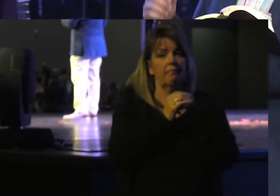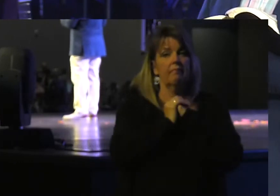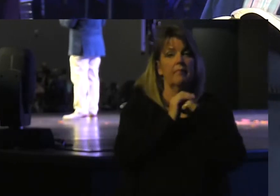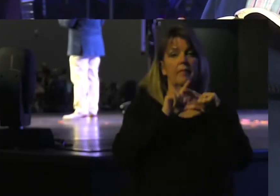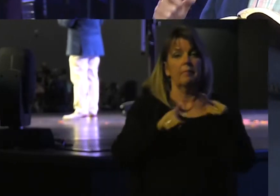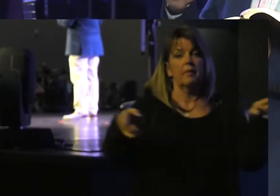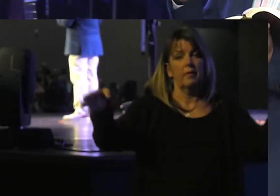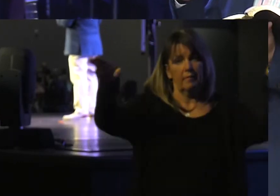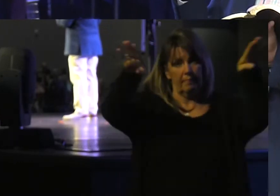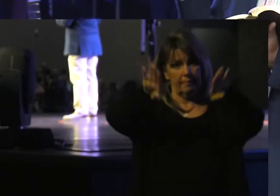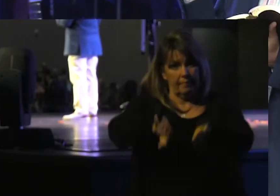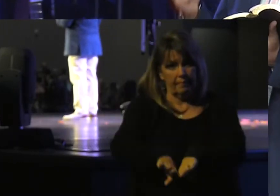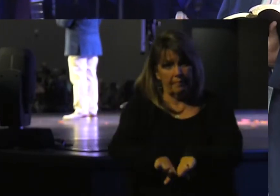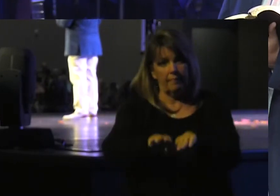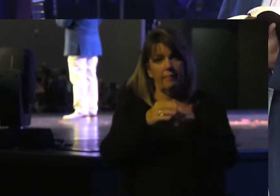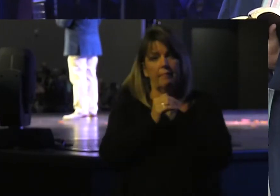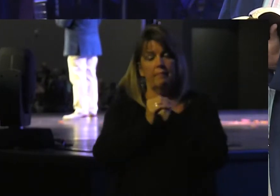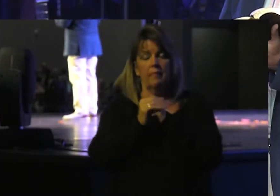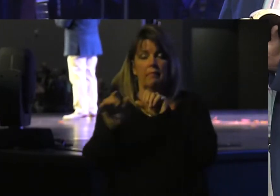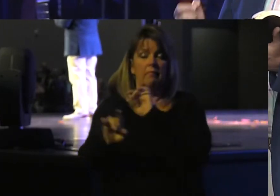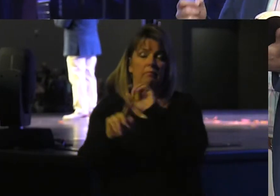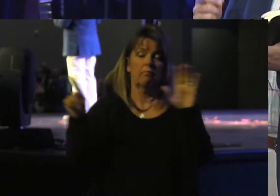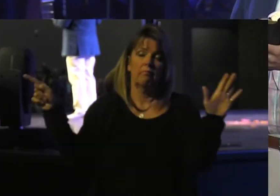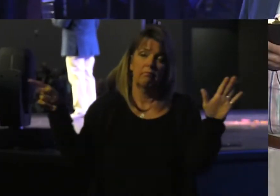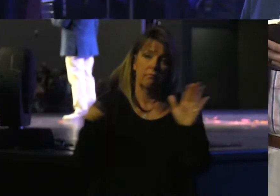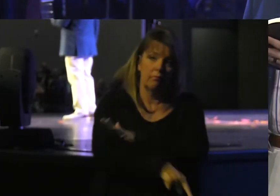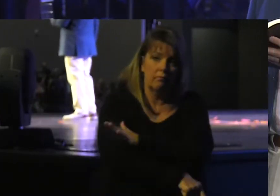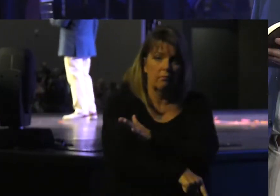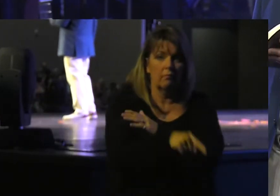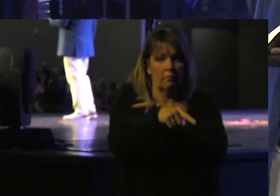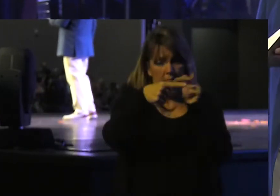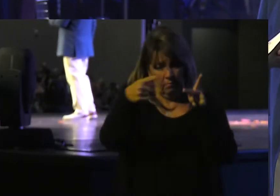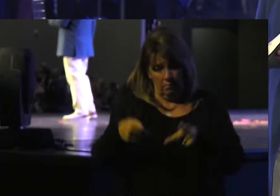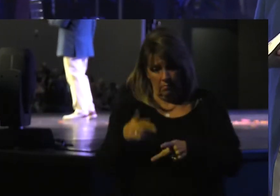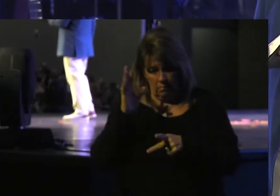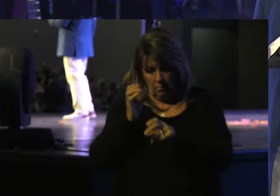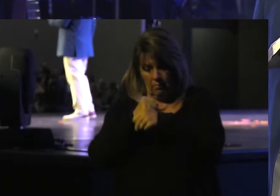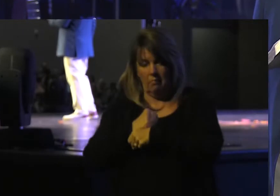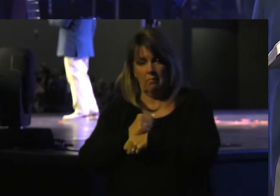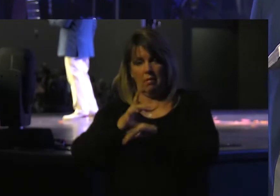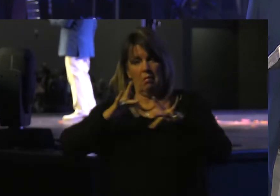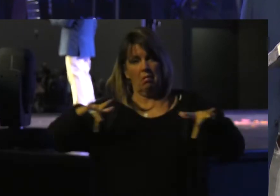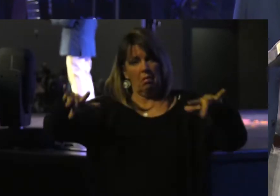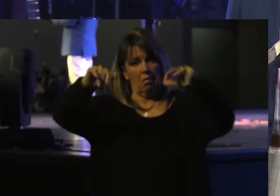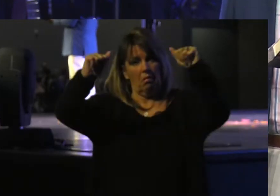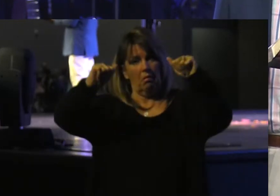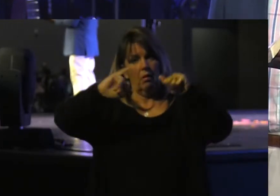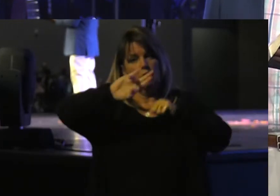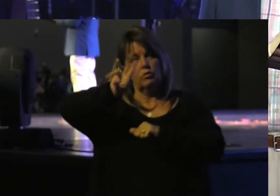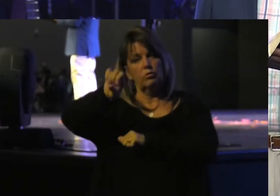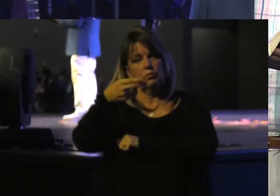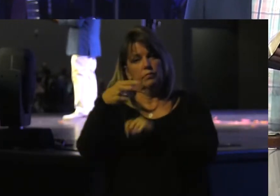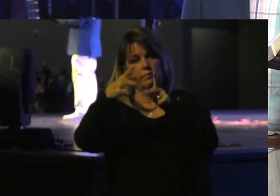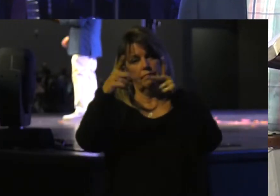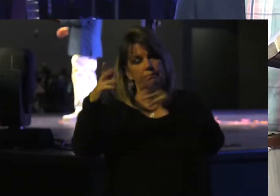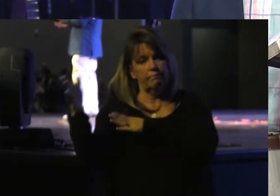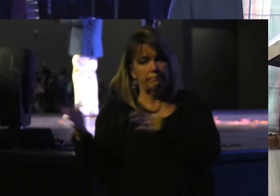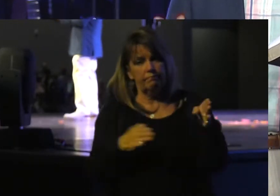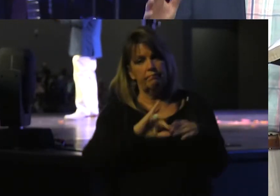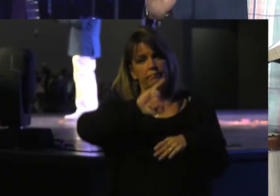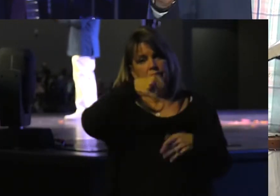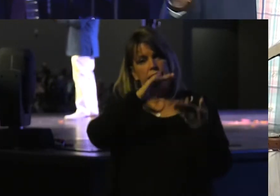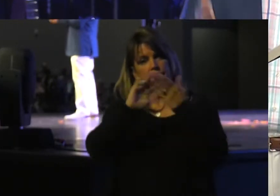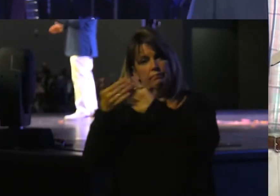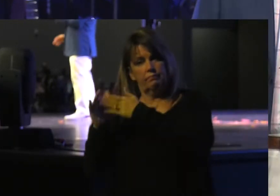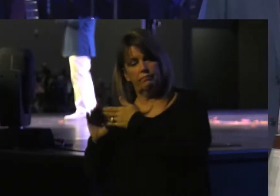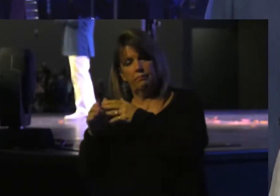But the valley of slaughter. And in this place I will make void The plans of Judah and Jerusalem. And I will cause